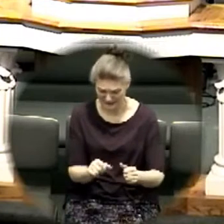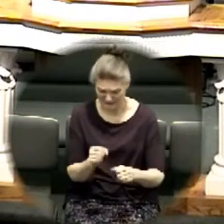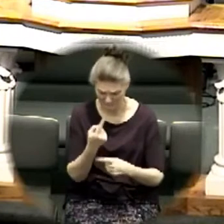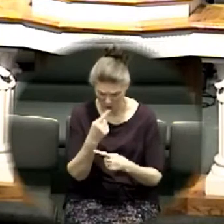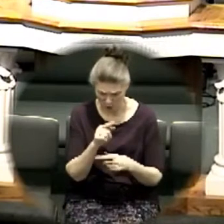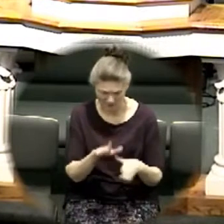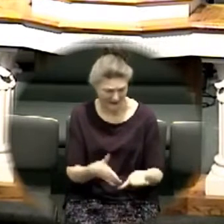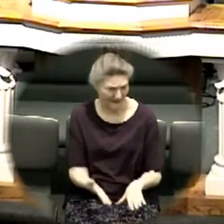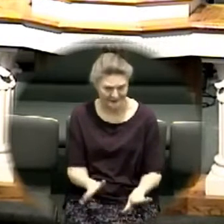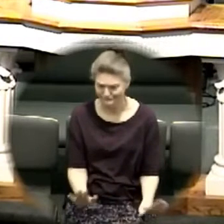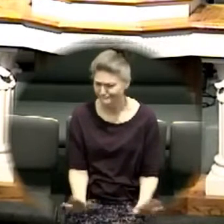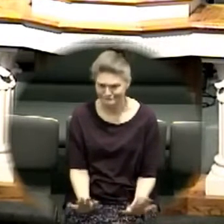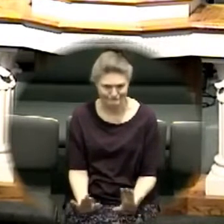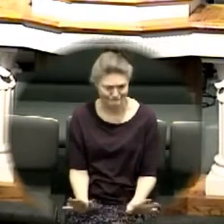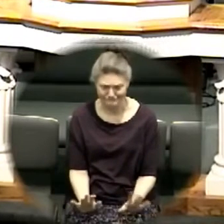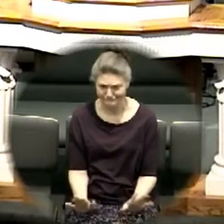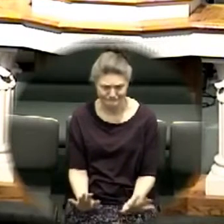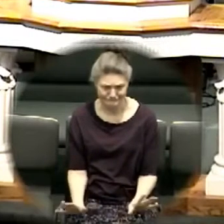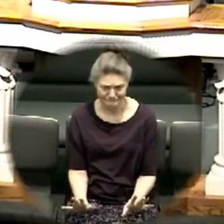had to cross a river again